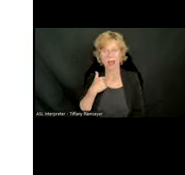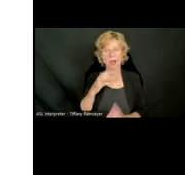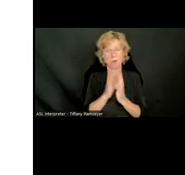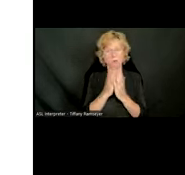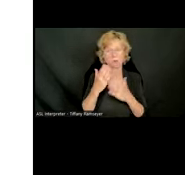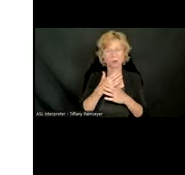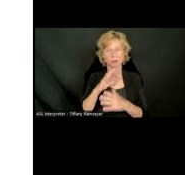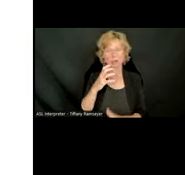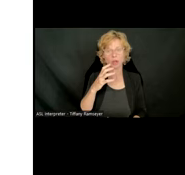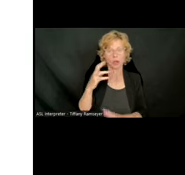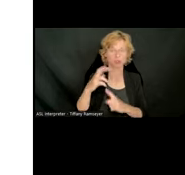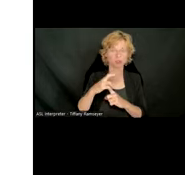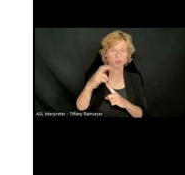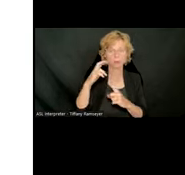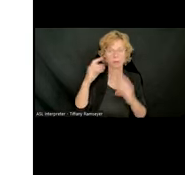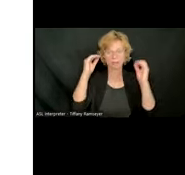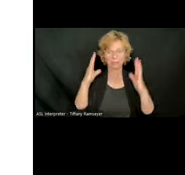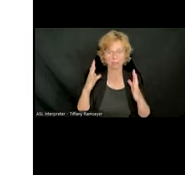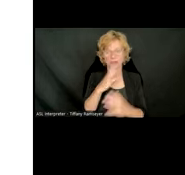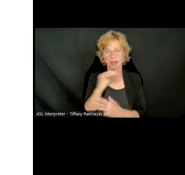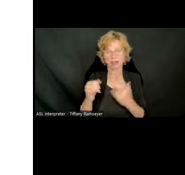Thank you, and last but not least, Emery.